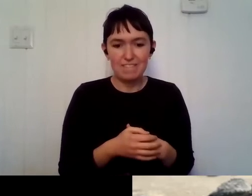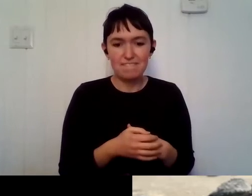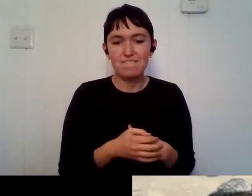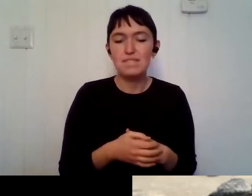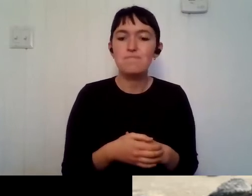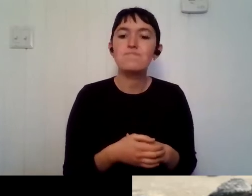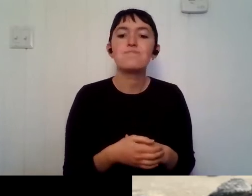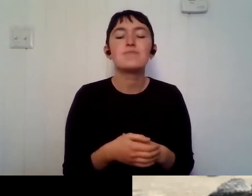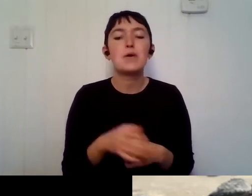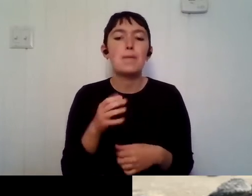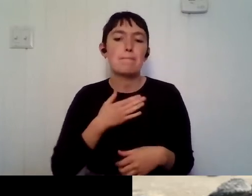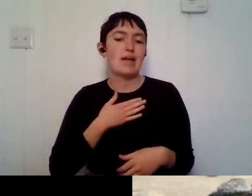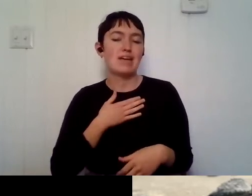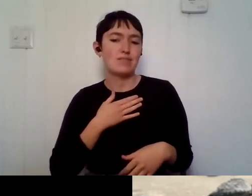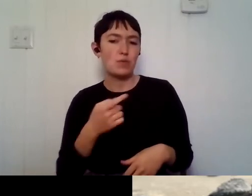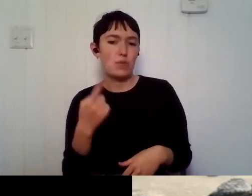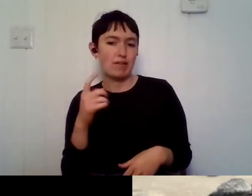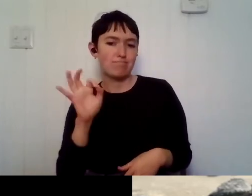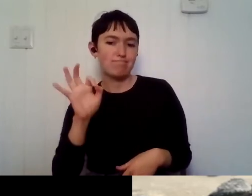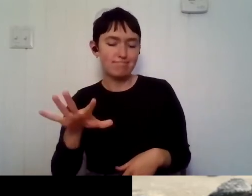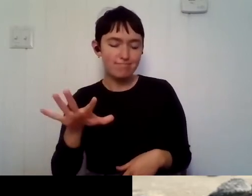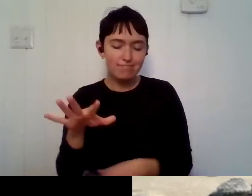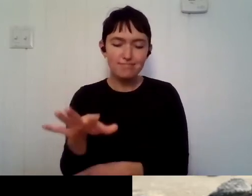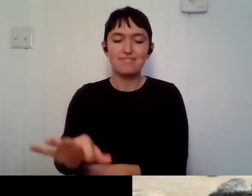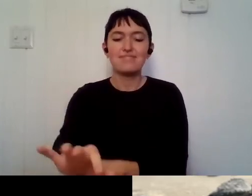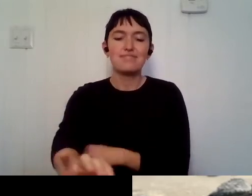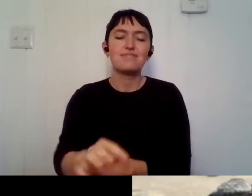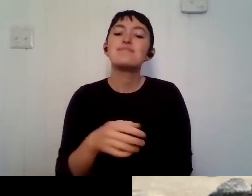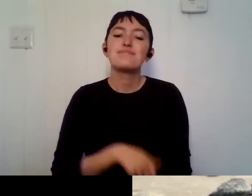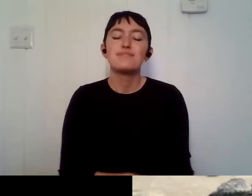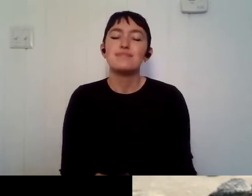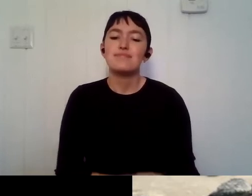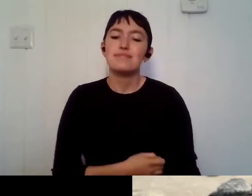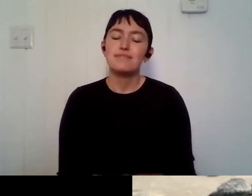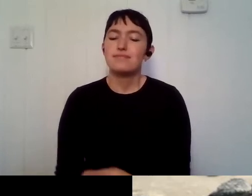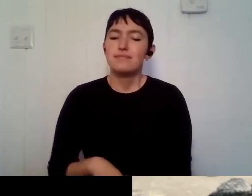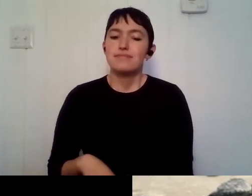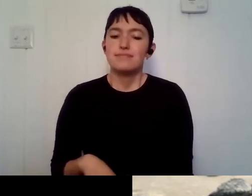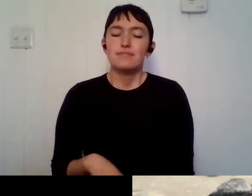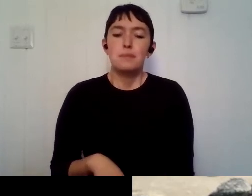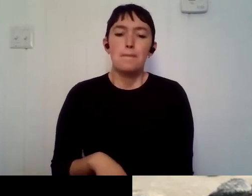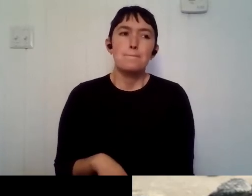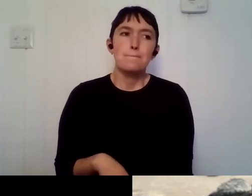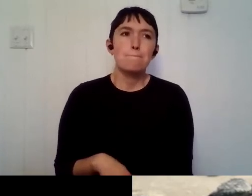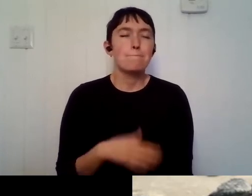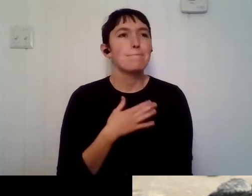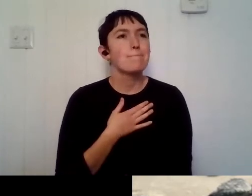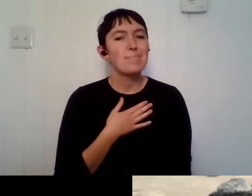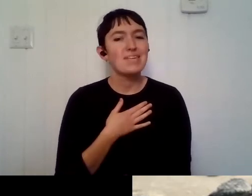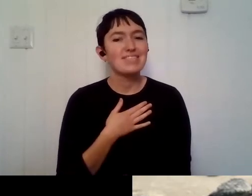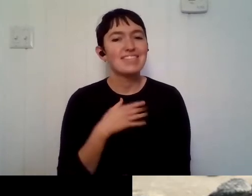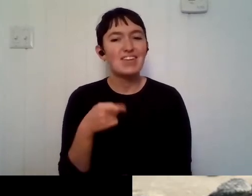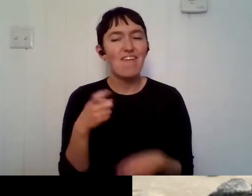one piece of advice, um, would be that, um, oh my gosh, this is a lot.